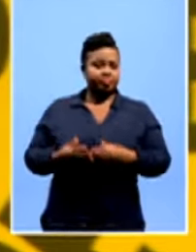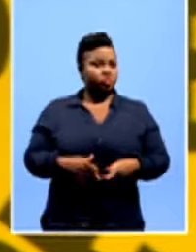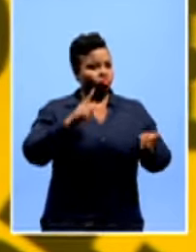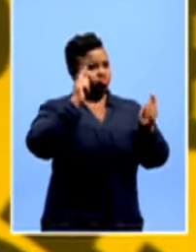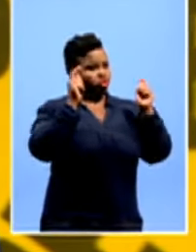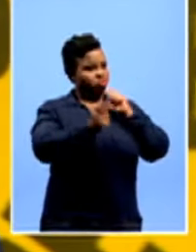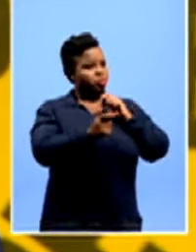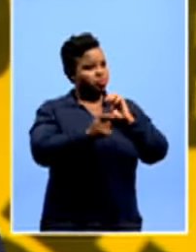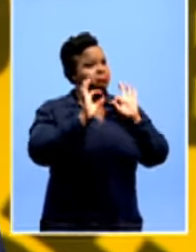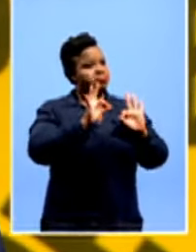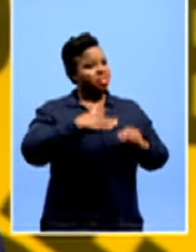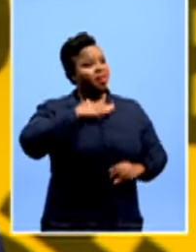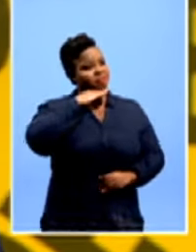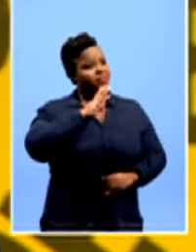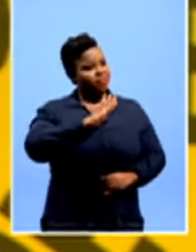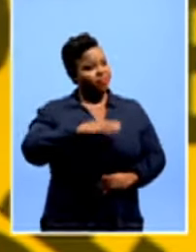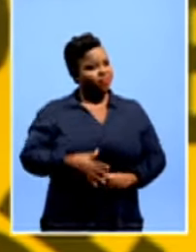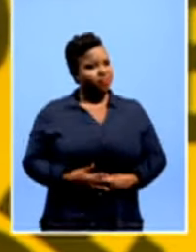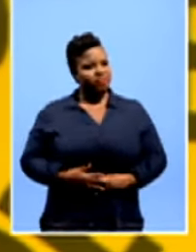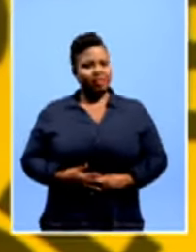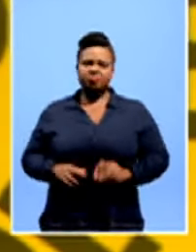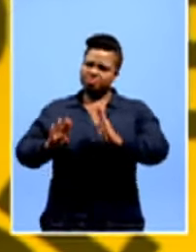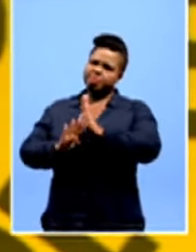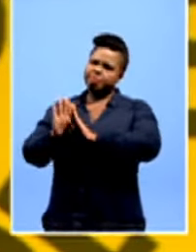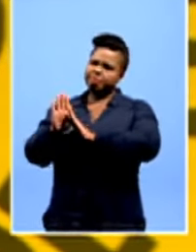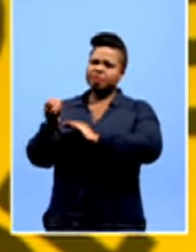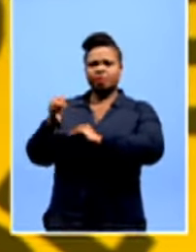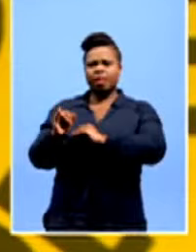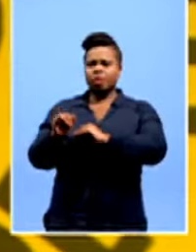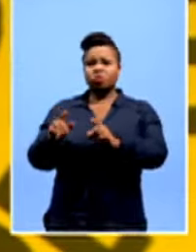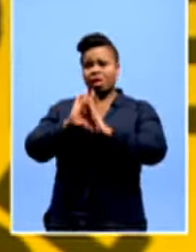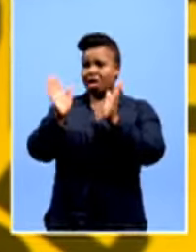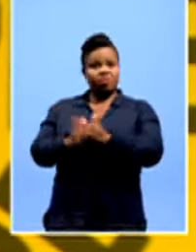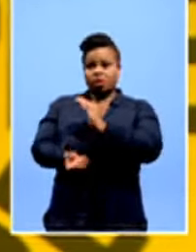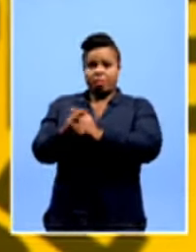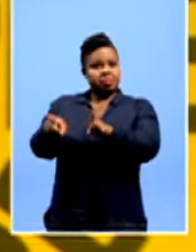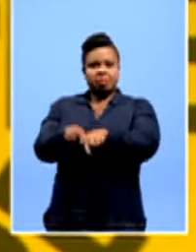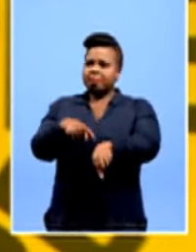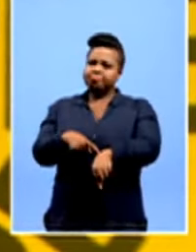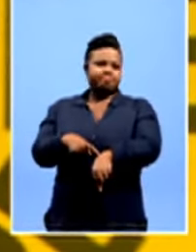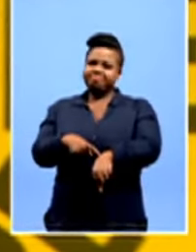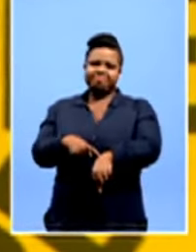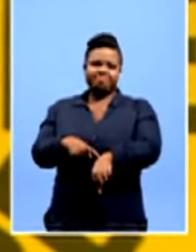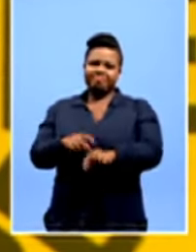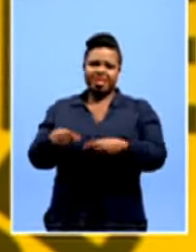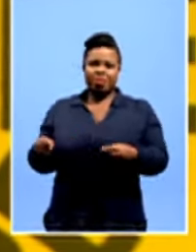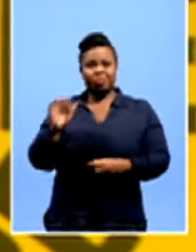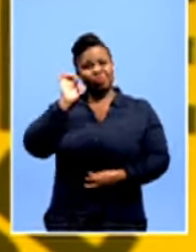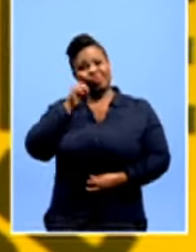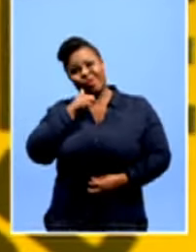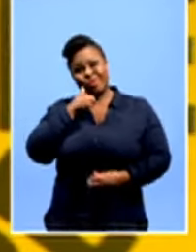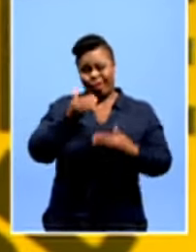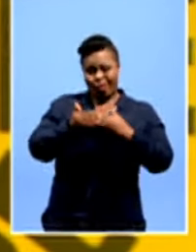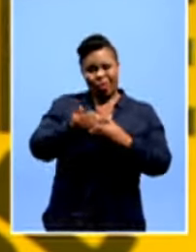transformation gone far enough in sport? It's making its progress. Rome wasn't built in one day. I think it's not going to happen tomorrow.